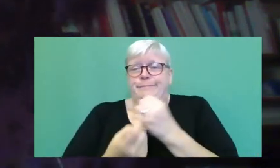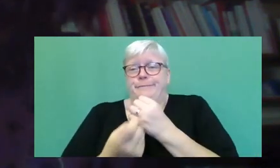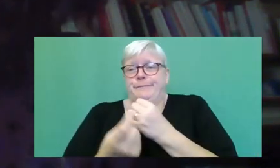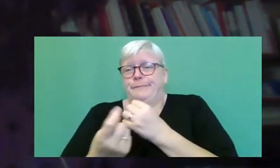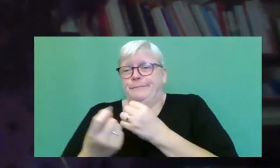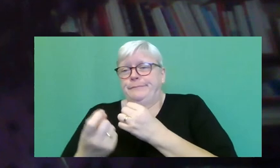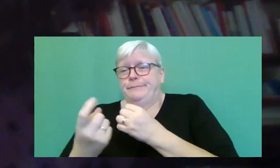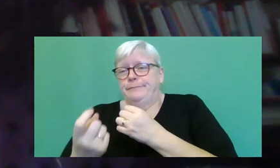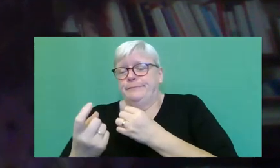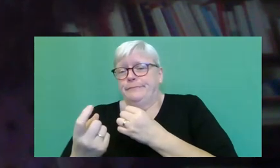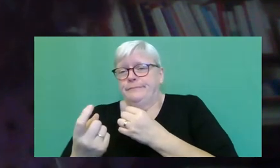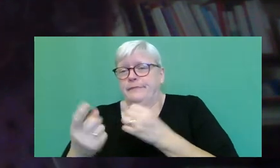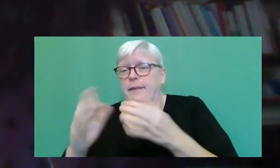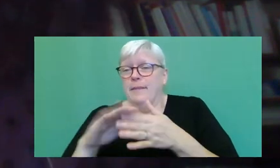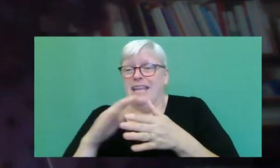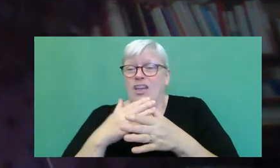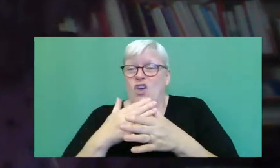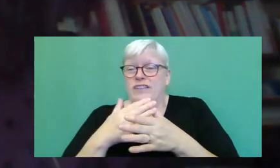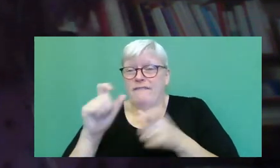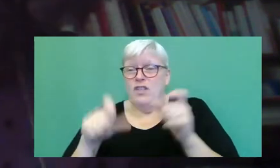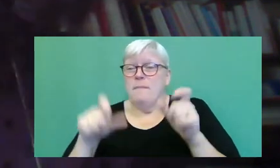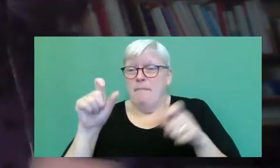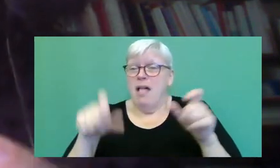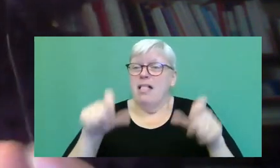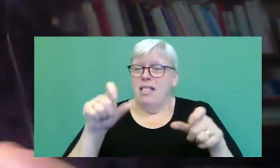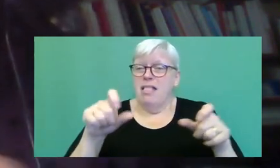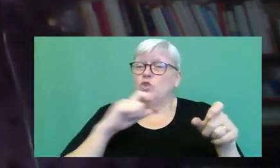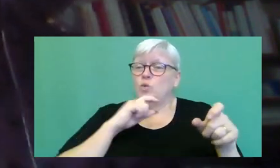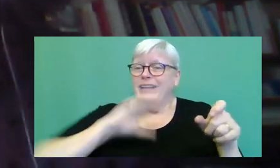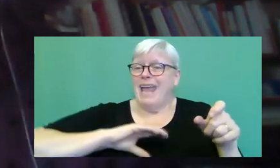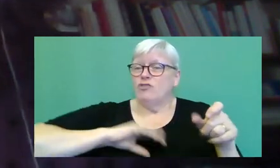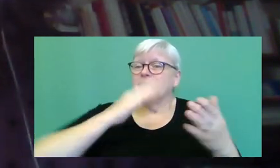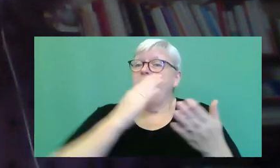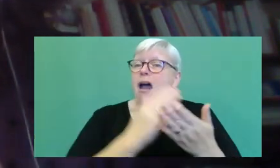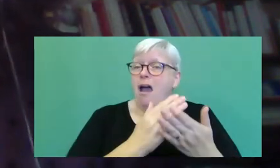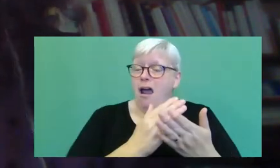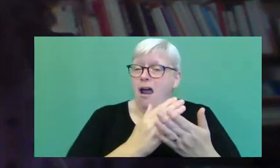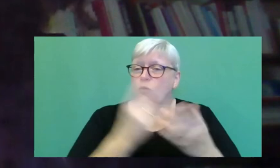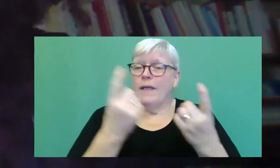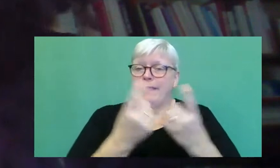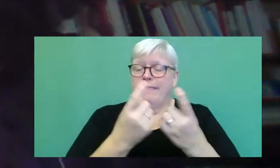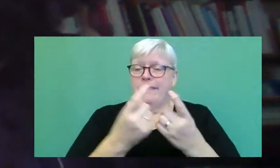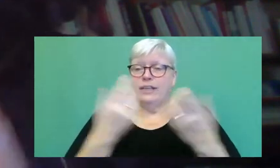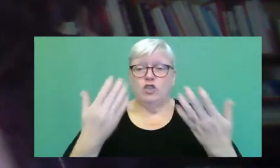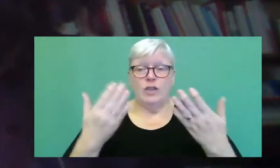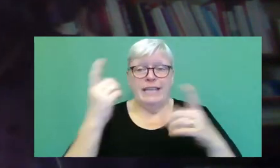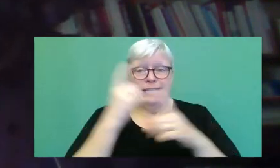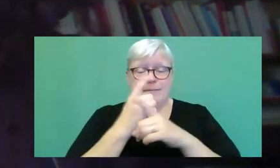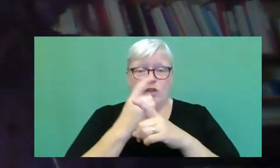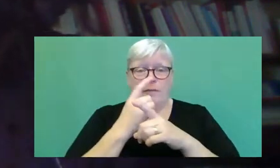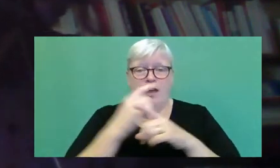it comes into it because of the people, you know, because of who the characters are. One of the things which we haven't spoken about, I mean, this is a London